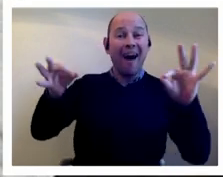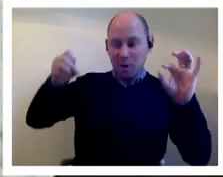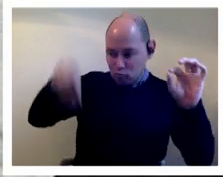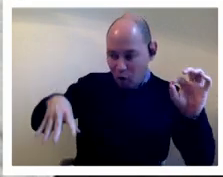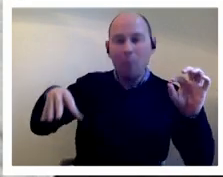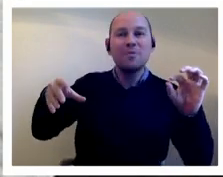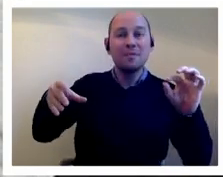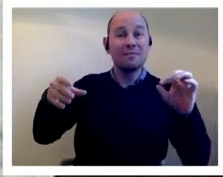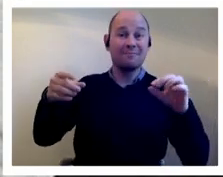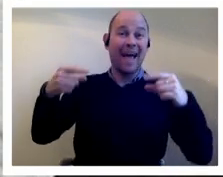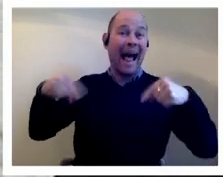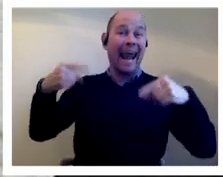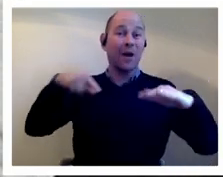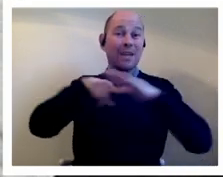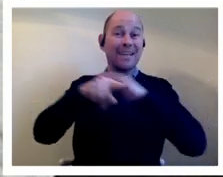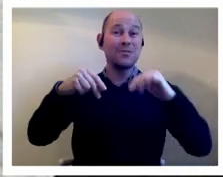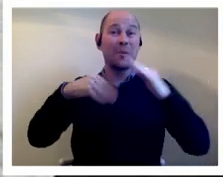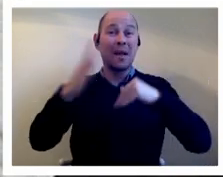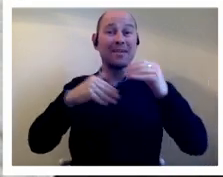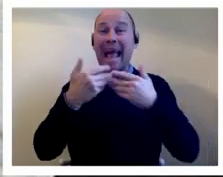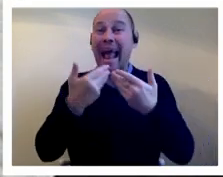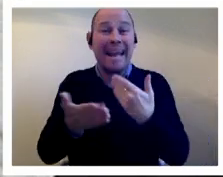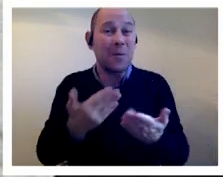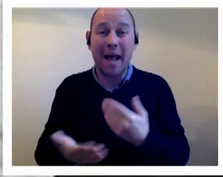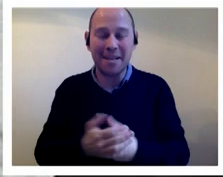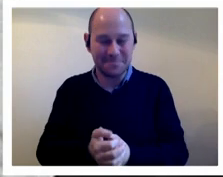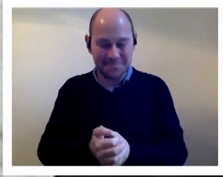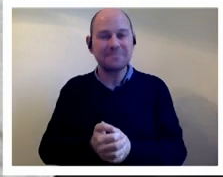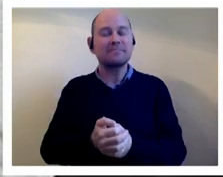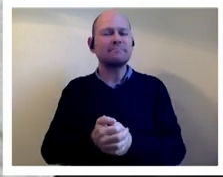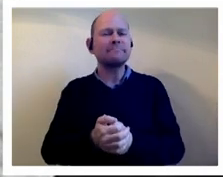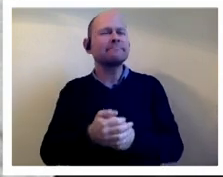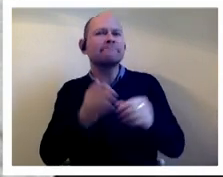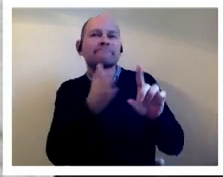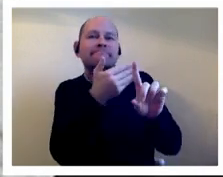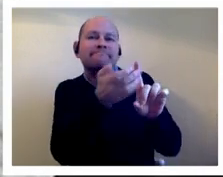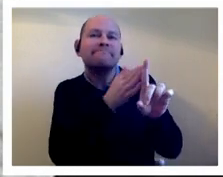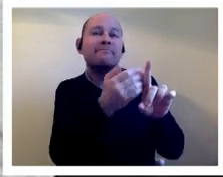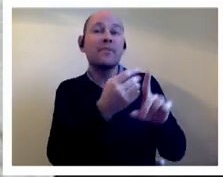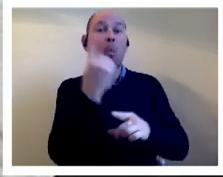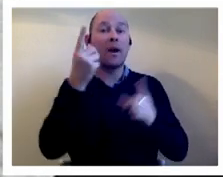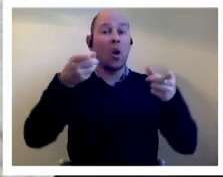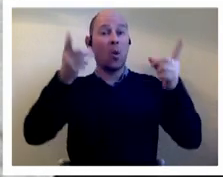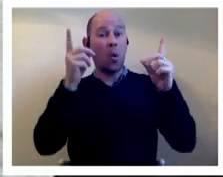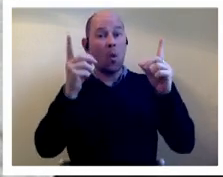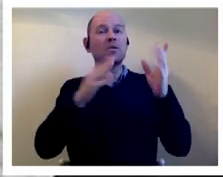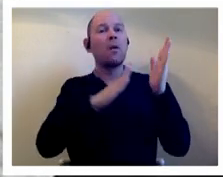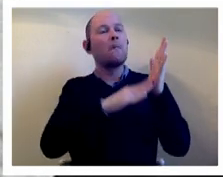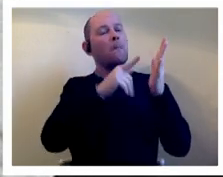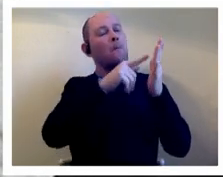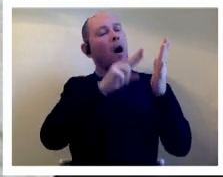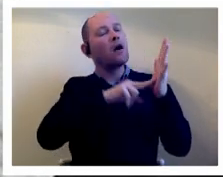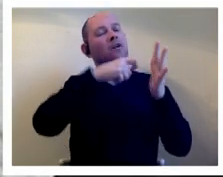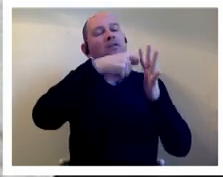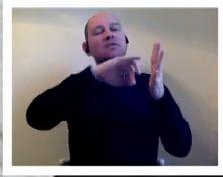women into the building anyway the women managed to persuade one of the most sympathetic lords lord m monkswell to sign